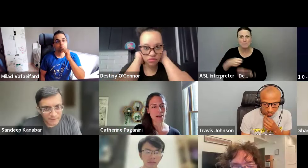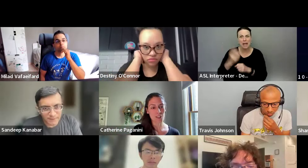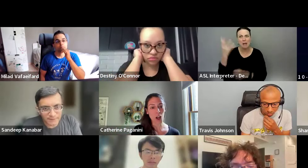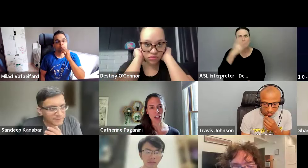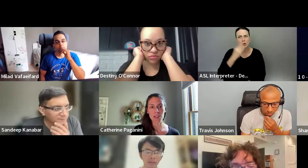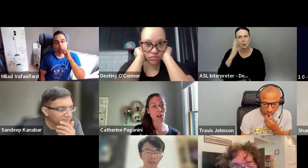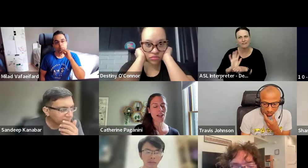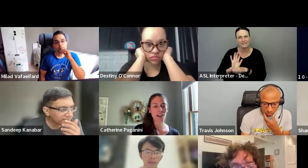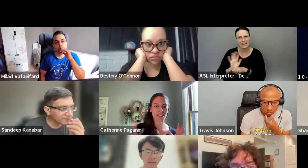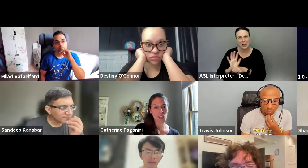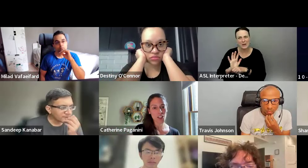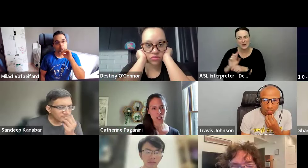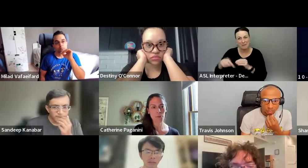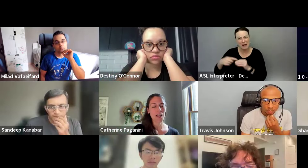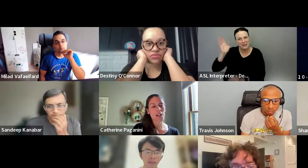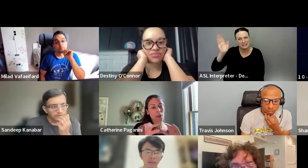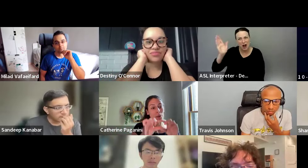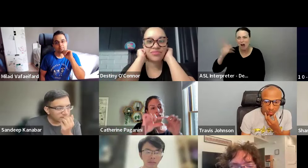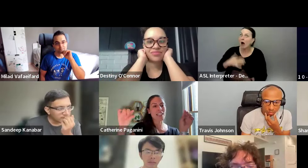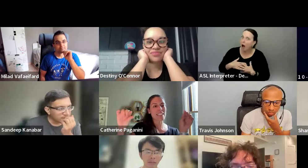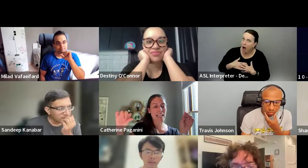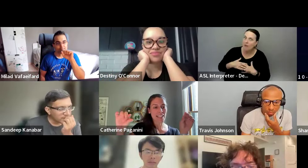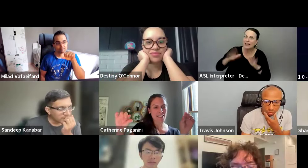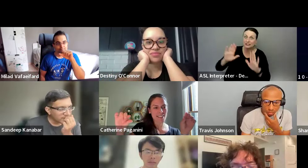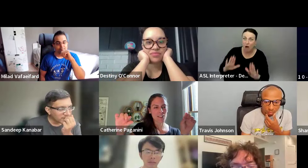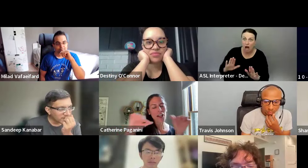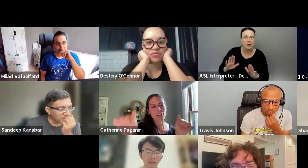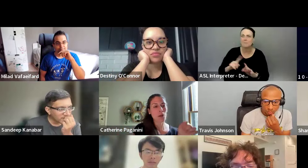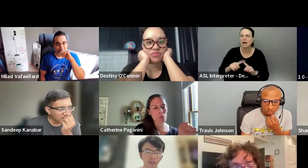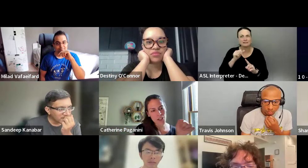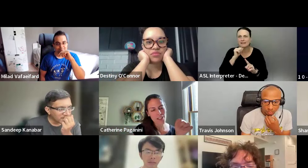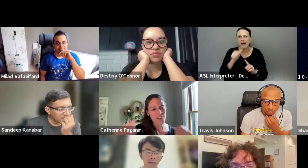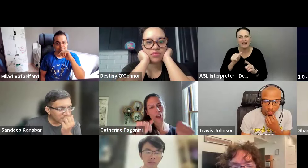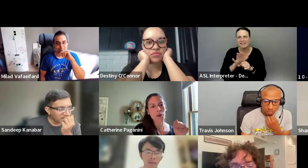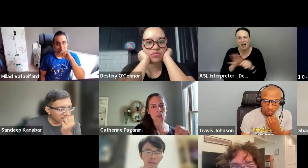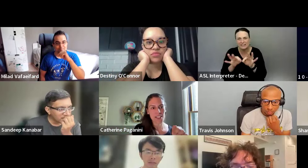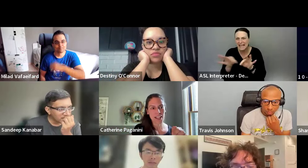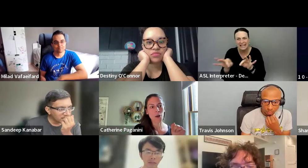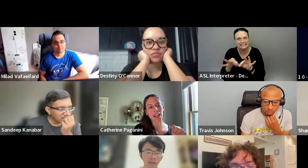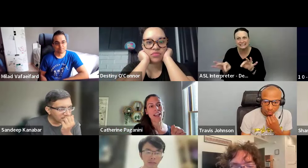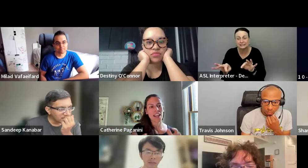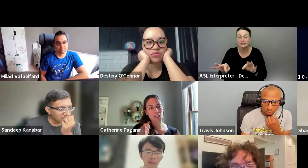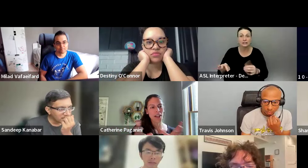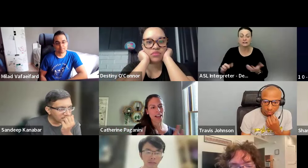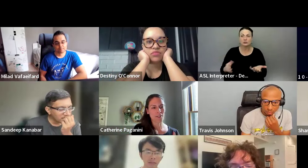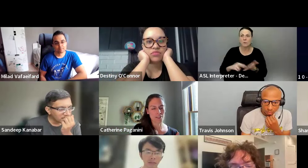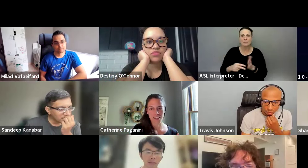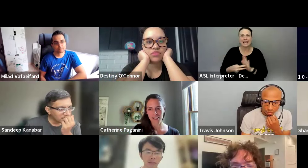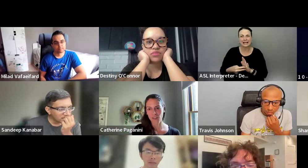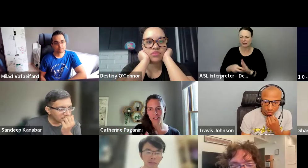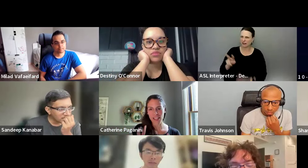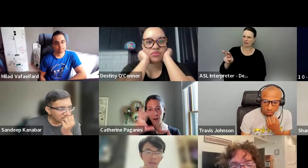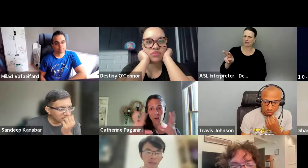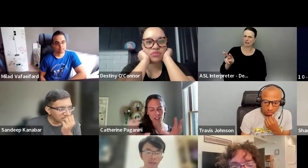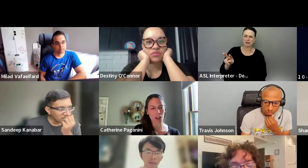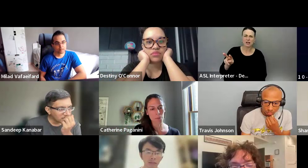right. About the talk. And I was like, oh my God, that's awesome. But there was very little text. Not everyone watches the video. So it's like, okay. And so I kind